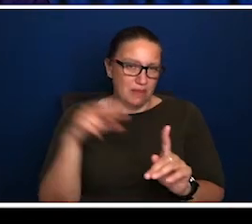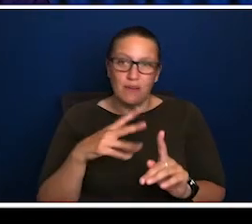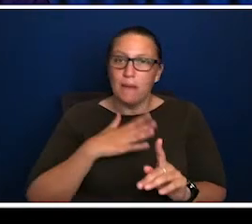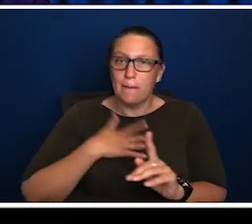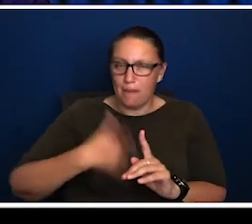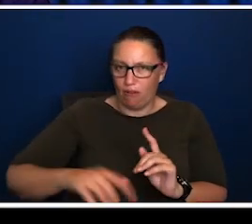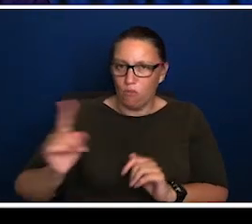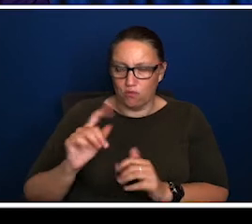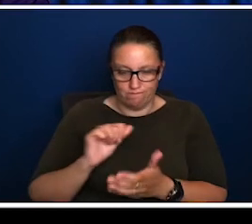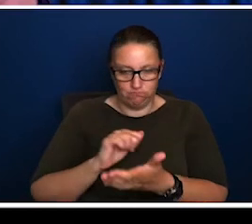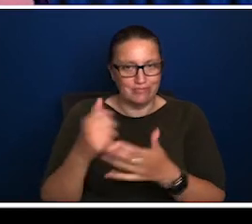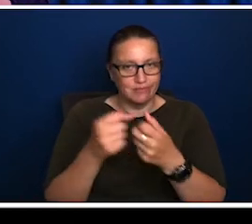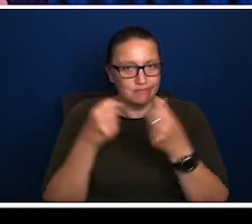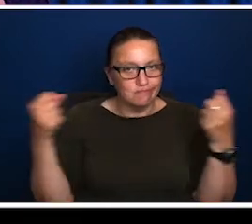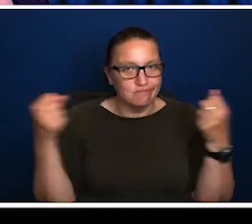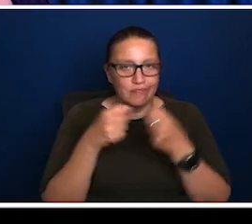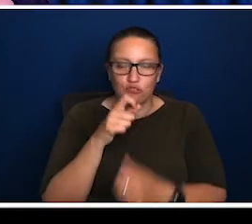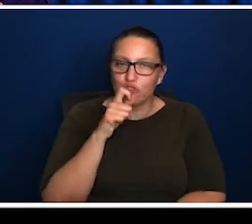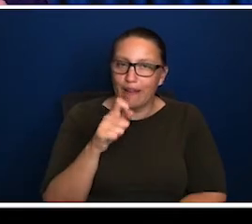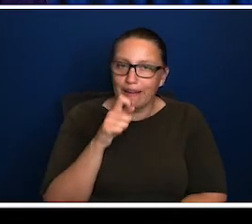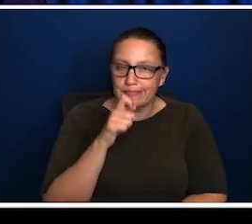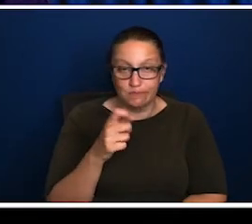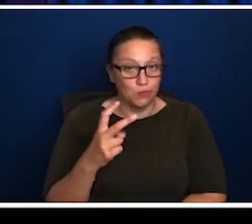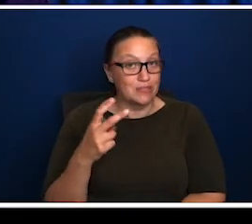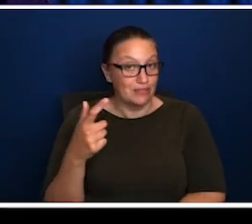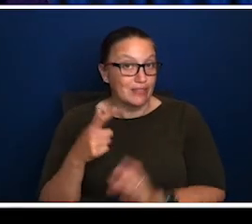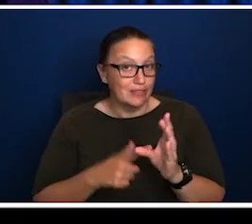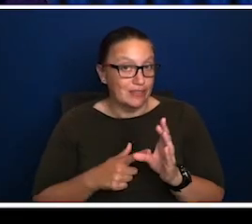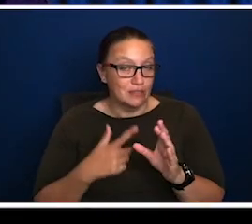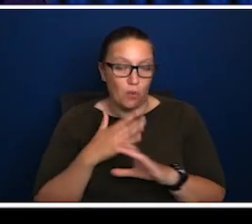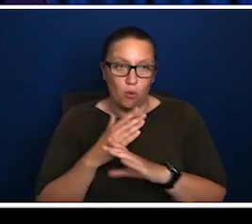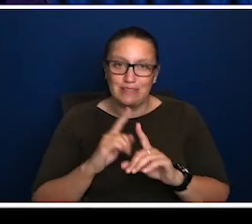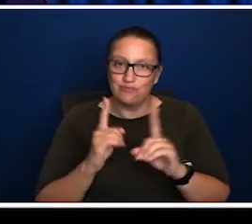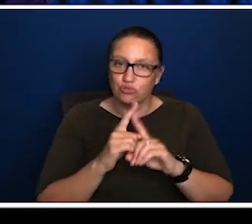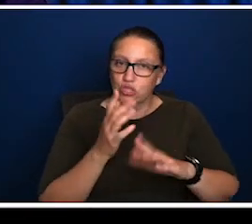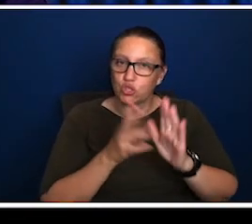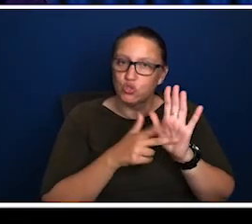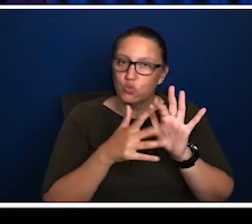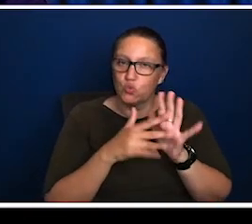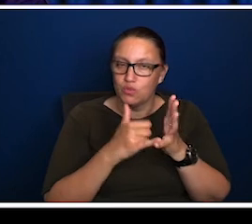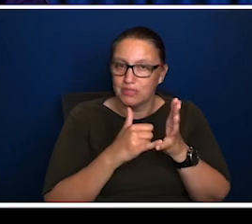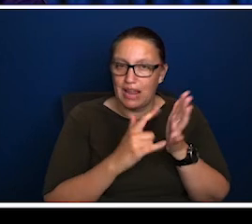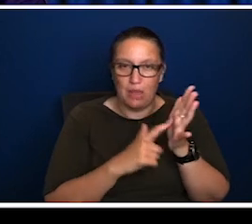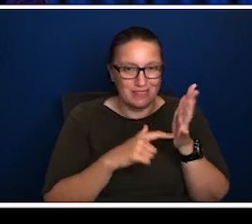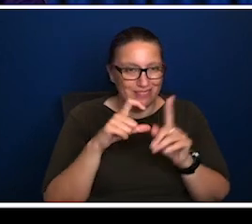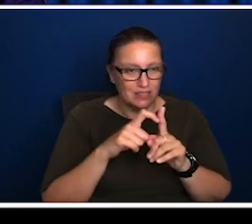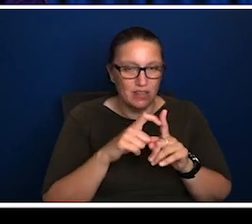you would, you would fix this from a media perspective. And obviously, my background was in print journalism for a number of